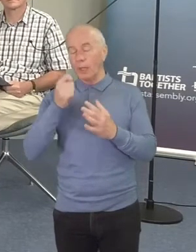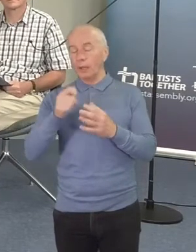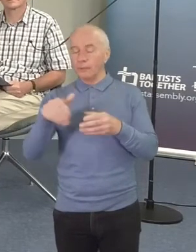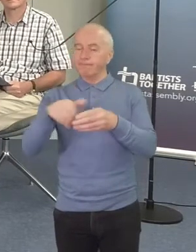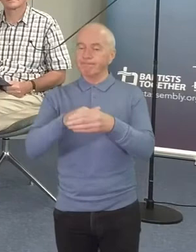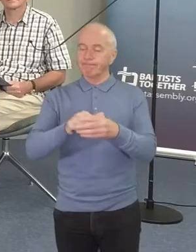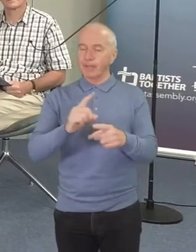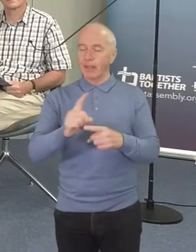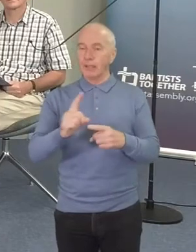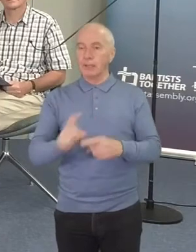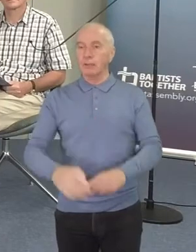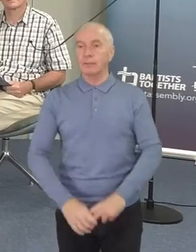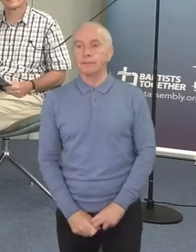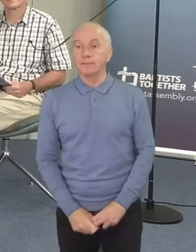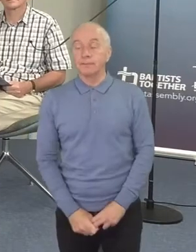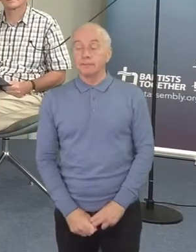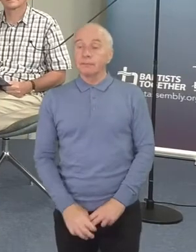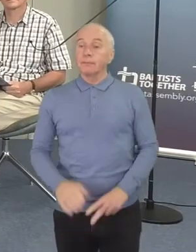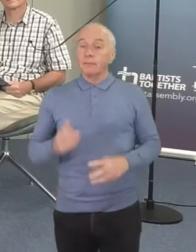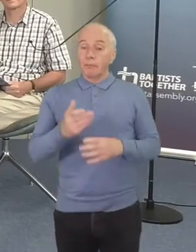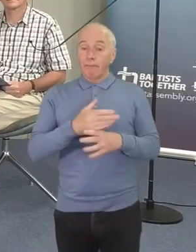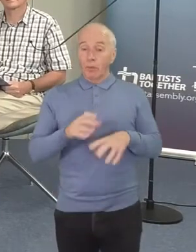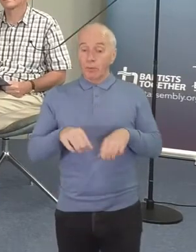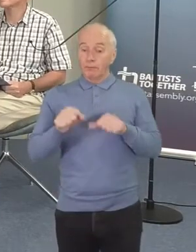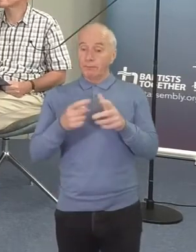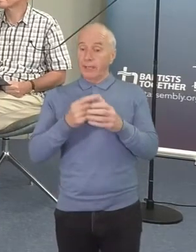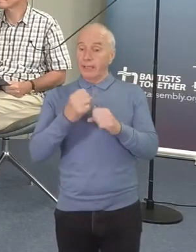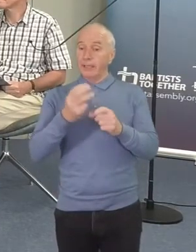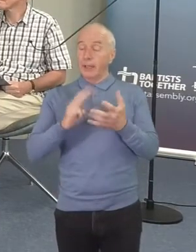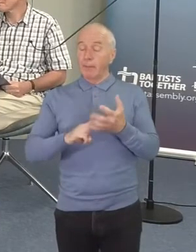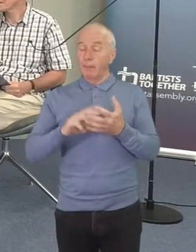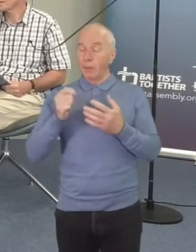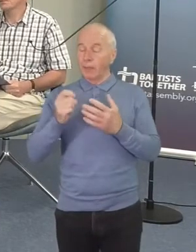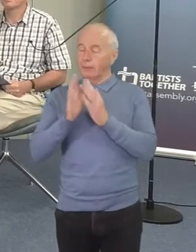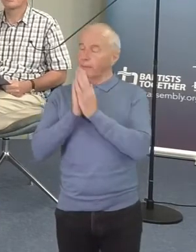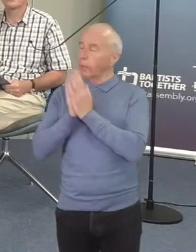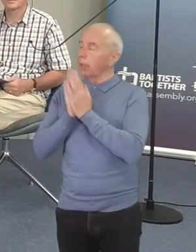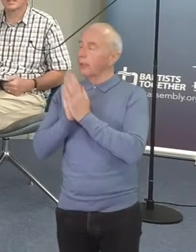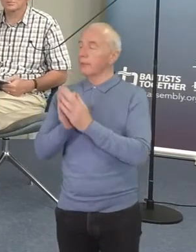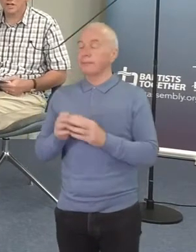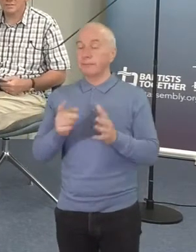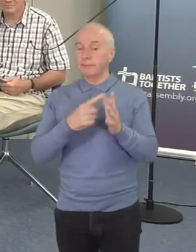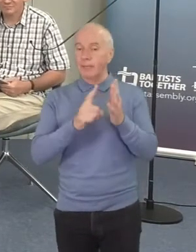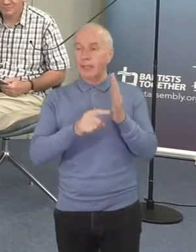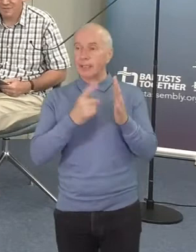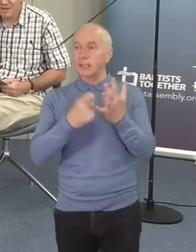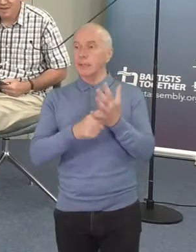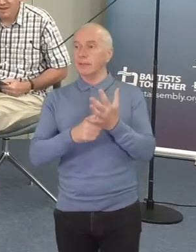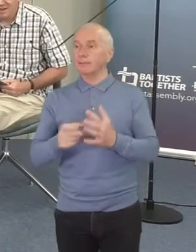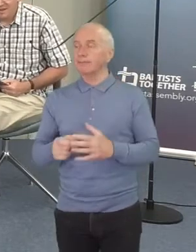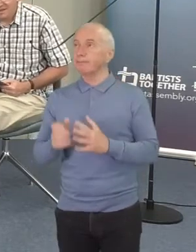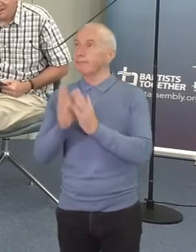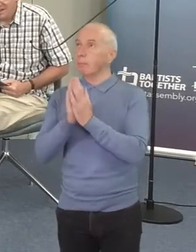things, we want to start with prayer, and Alistair's going to lead us in prayer. Thank you, Alistair. Thank you. Let's pray.